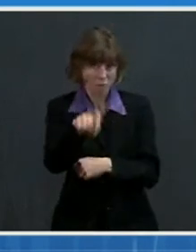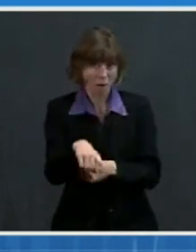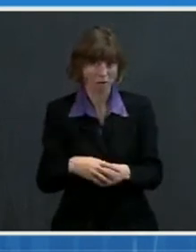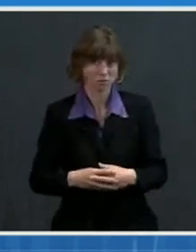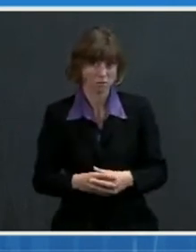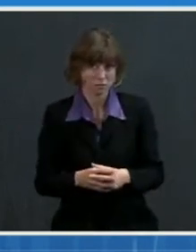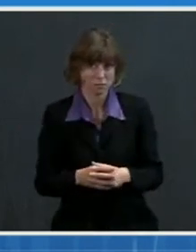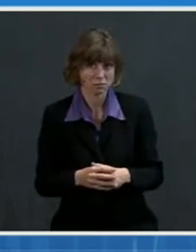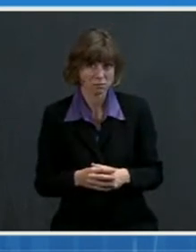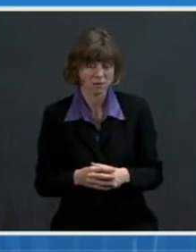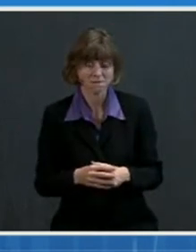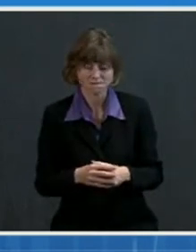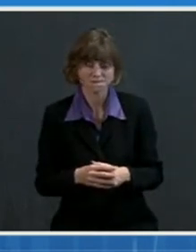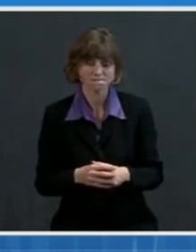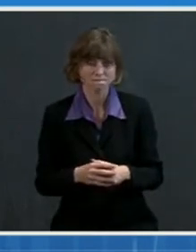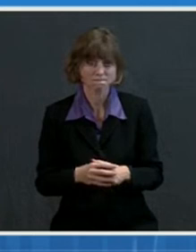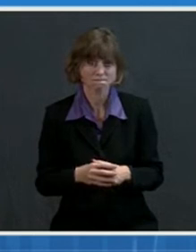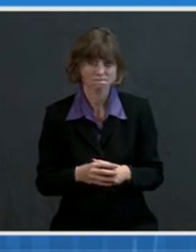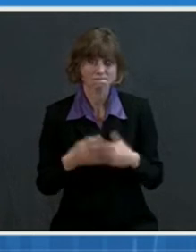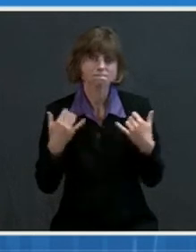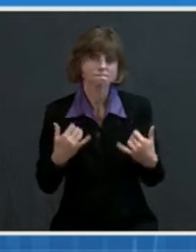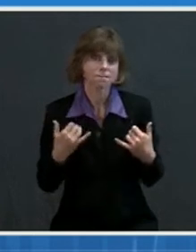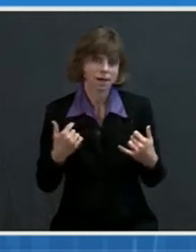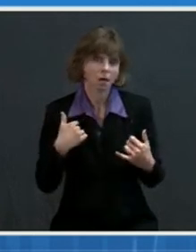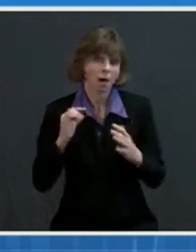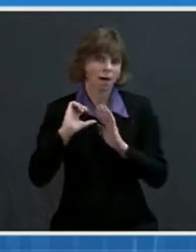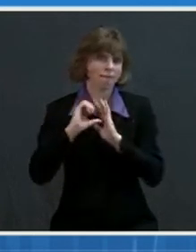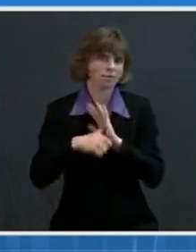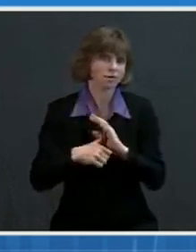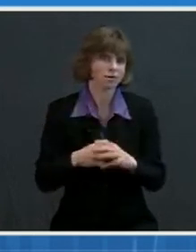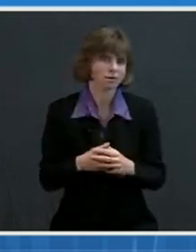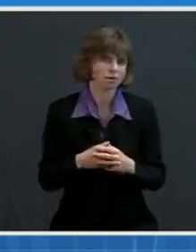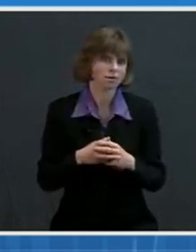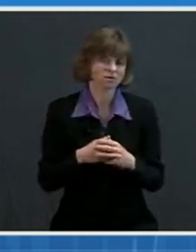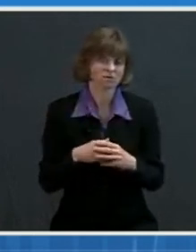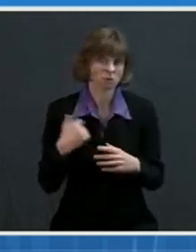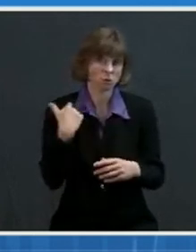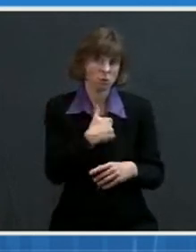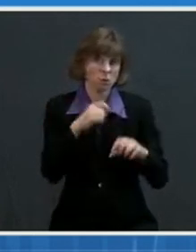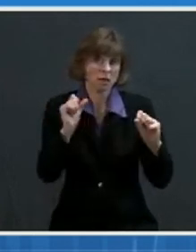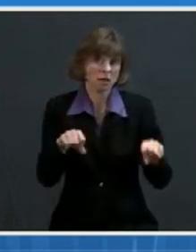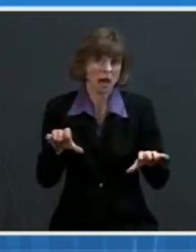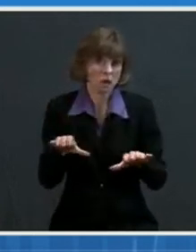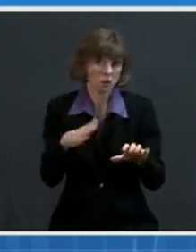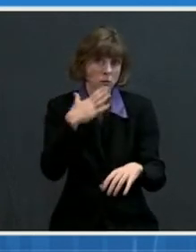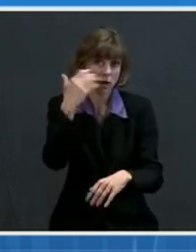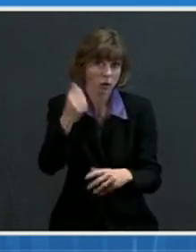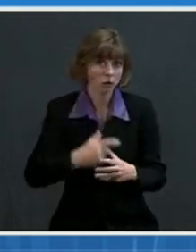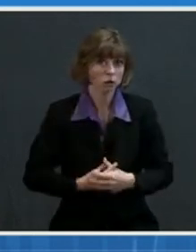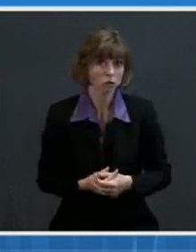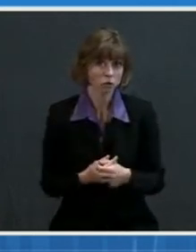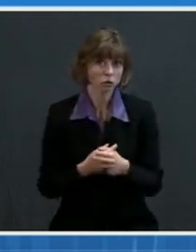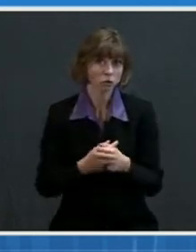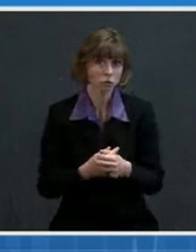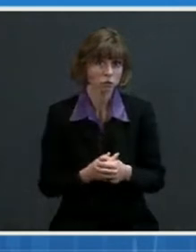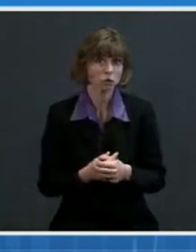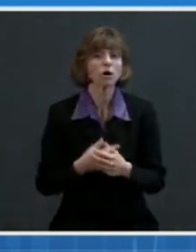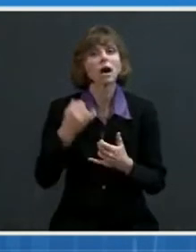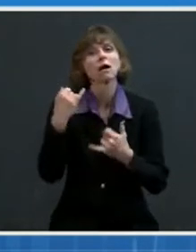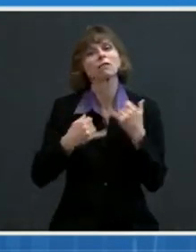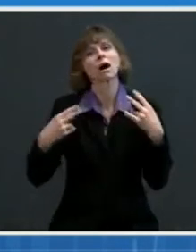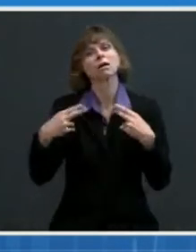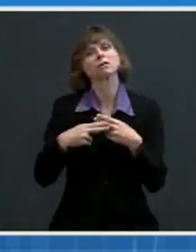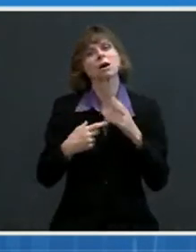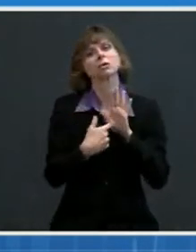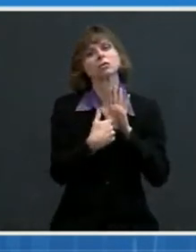So I want to emphasize here, it is possible to do better. The final slide shows us the information that